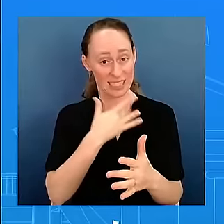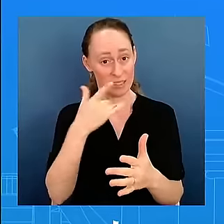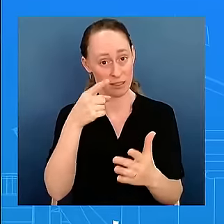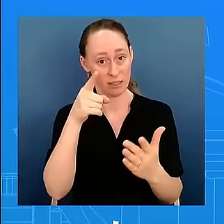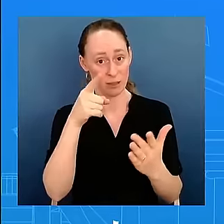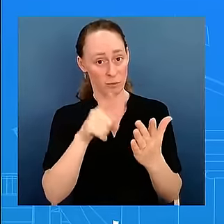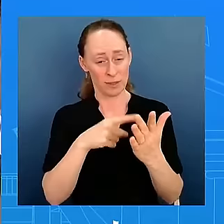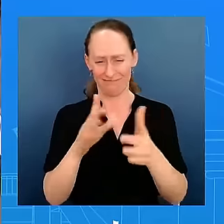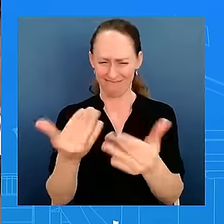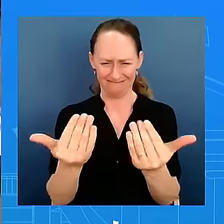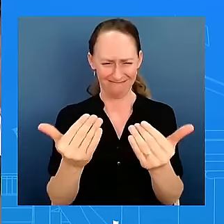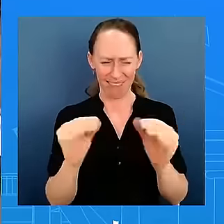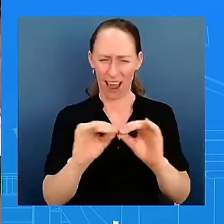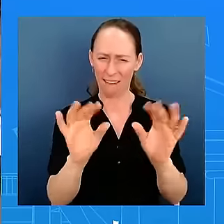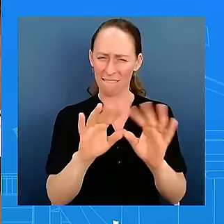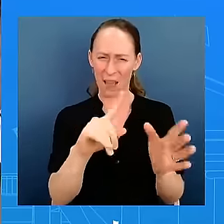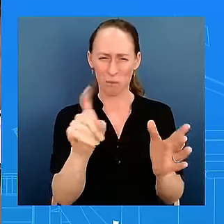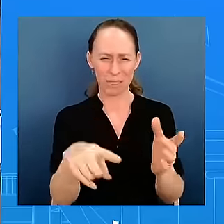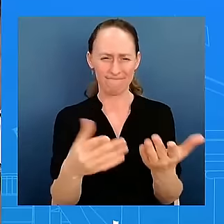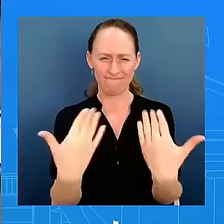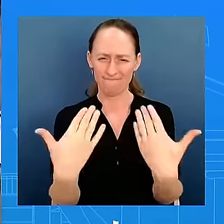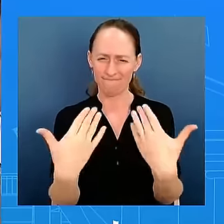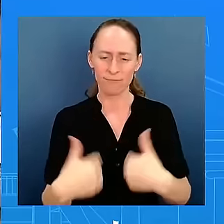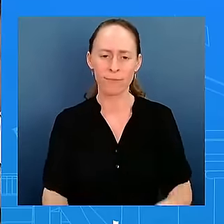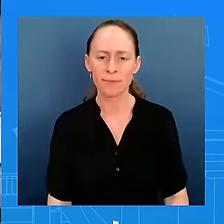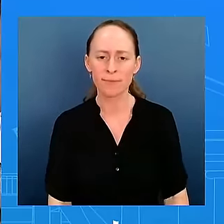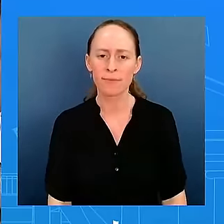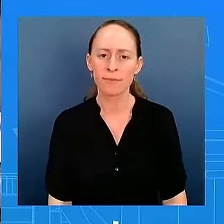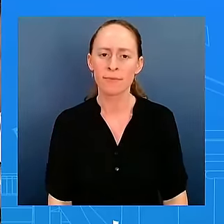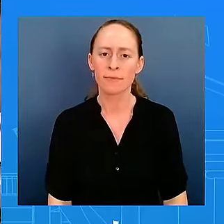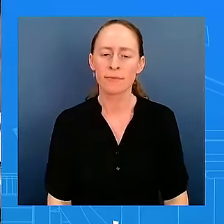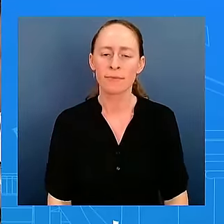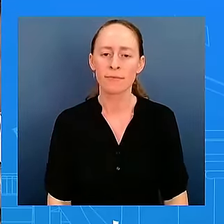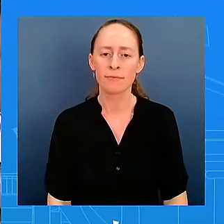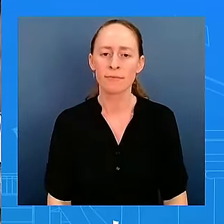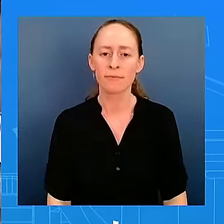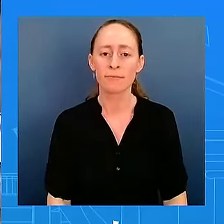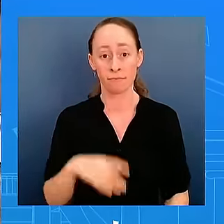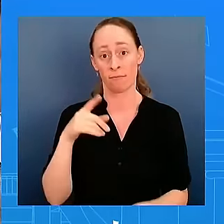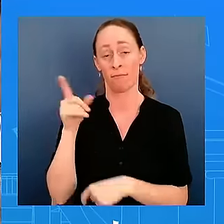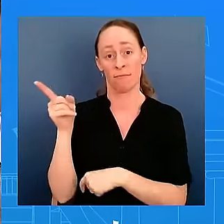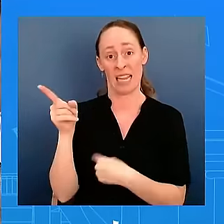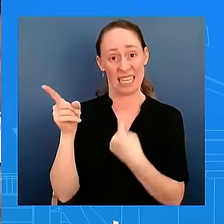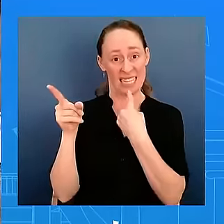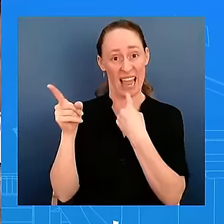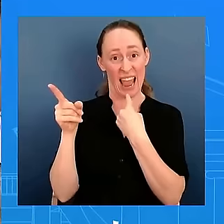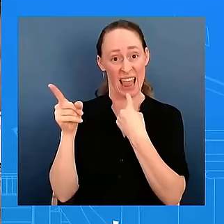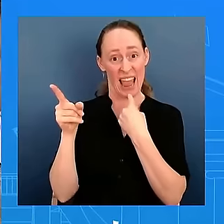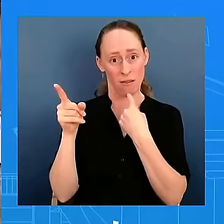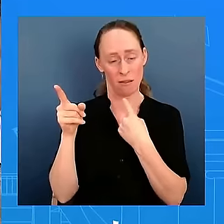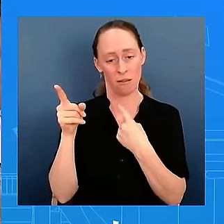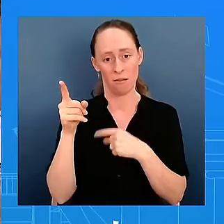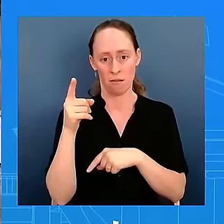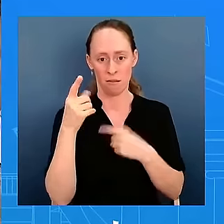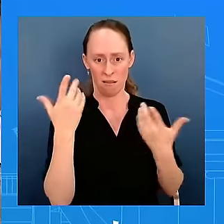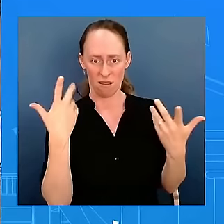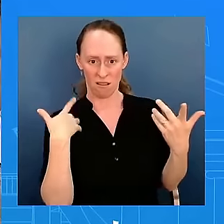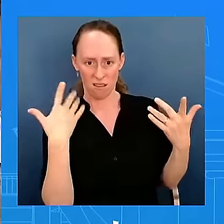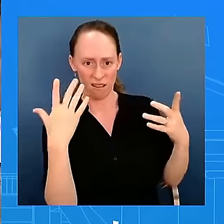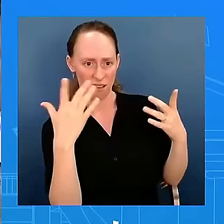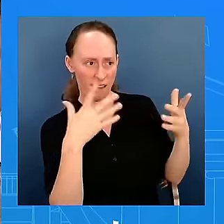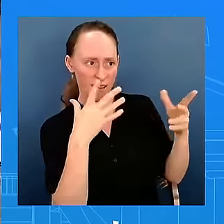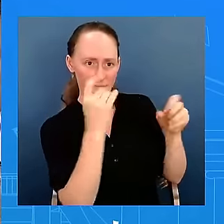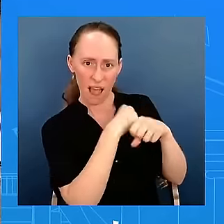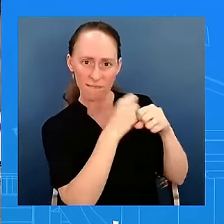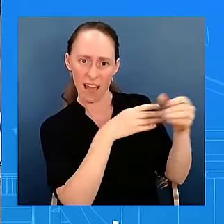Yeah. Well, he said, when Israel fights Hamas, Hezbollah, Houthis, we are fighting Iran. When Israel acts to prevent Iran from developing